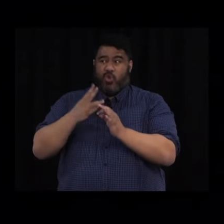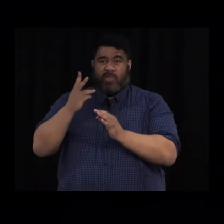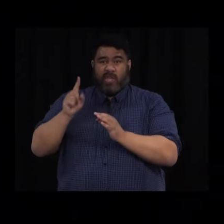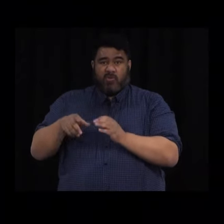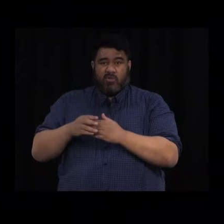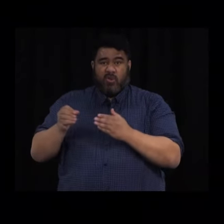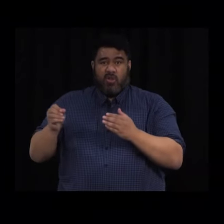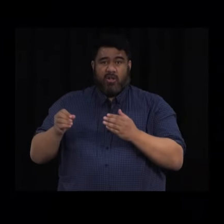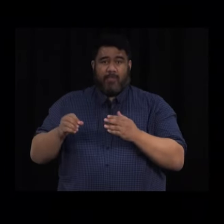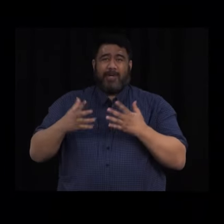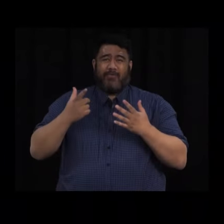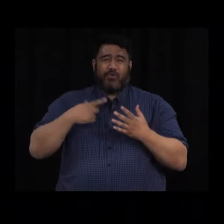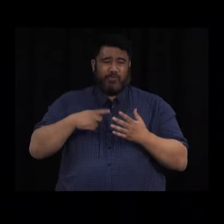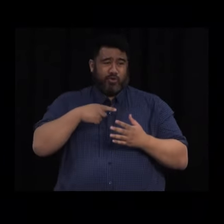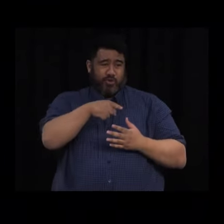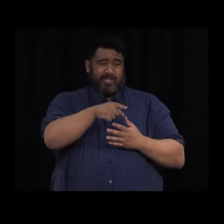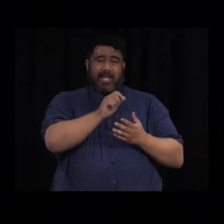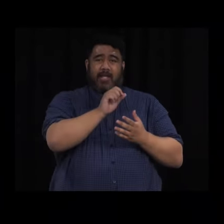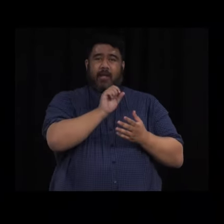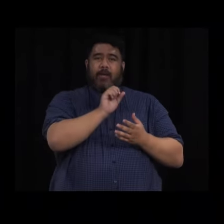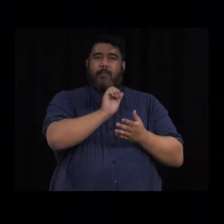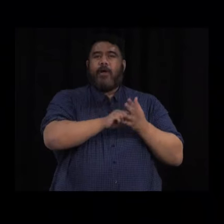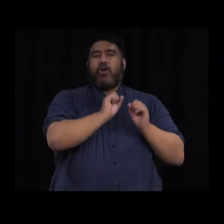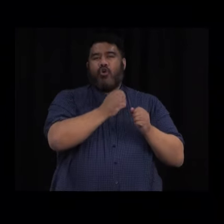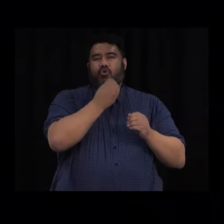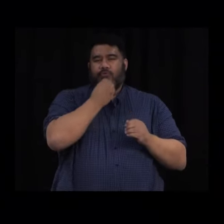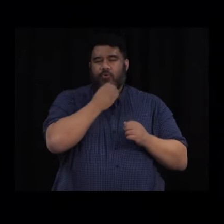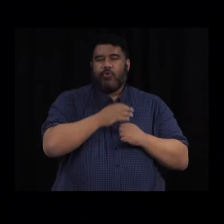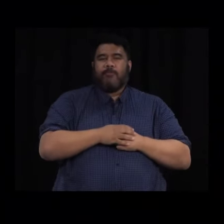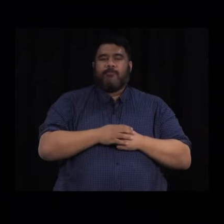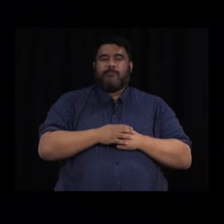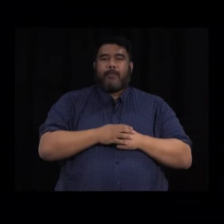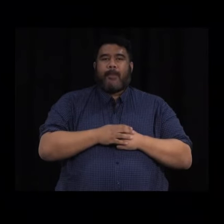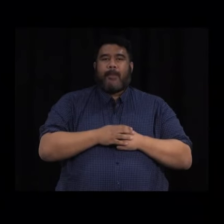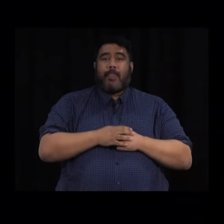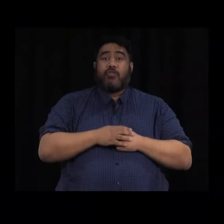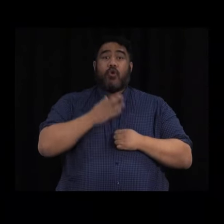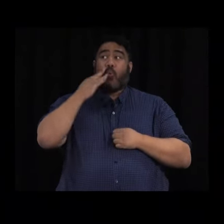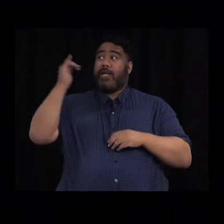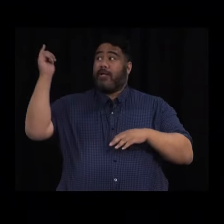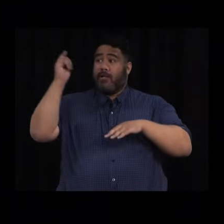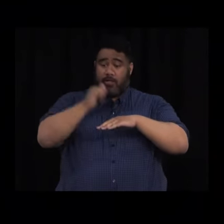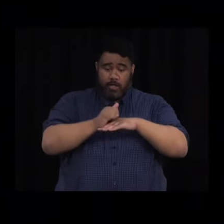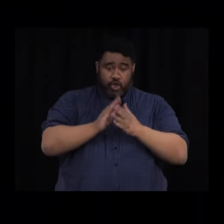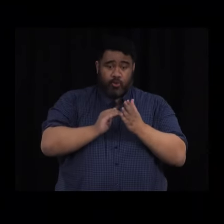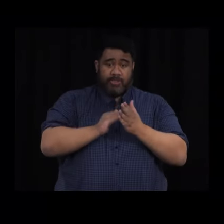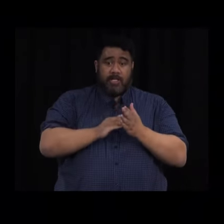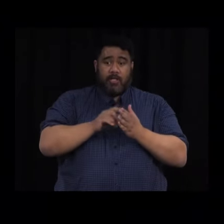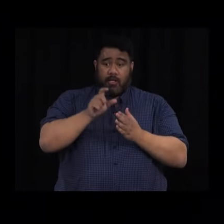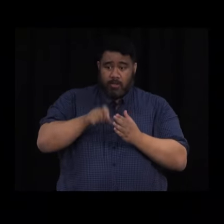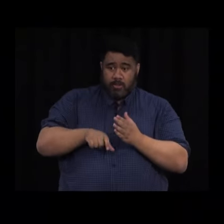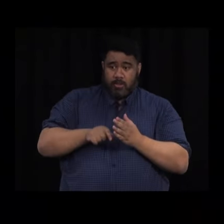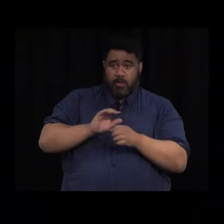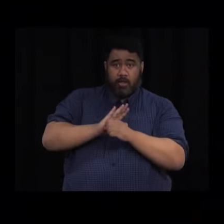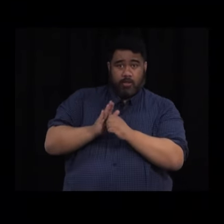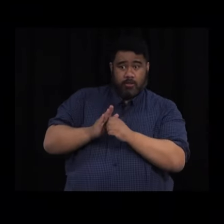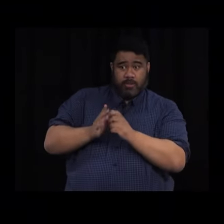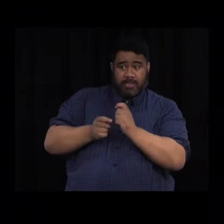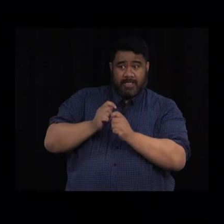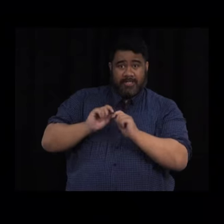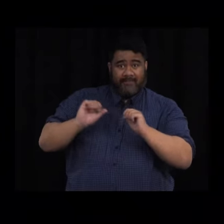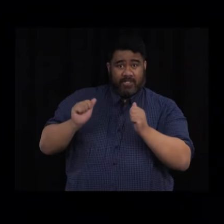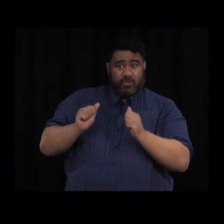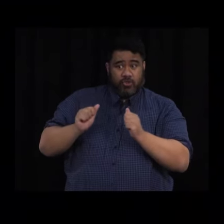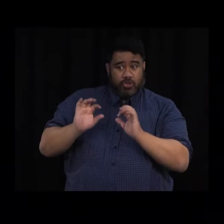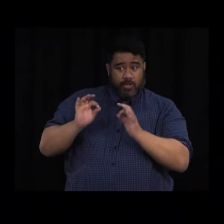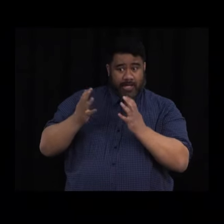service and we're not providing them with food. When they return to New Zealand participants will have to have a negative pre-departure test. They'll be